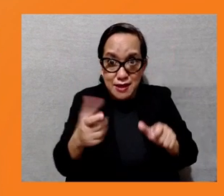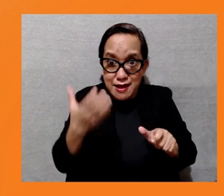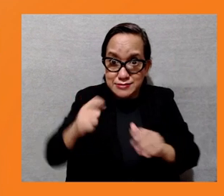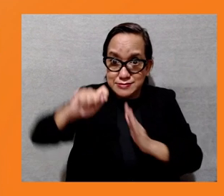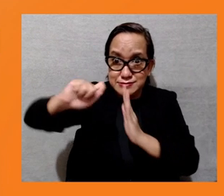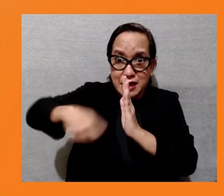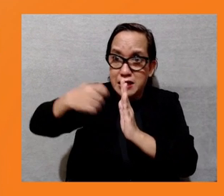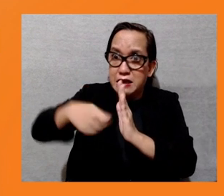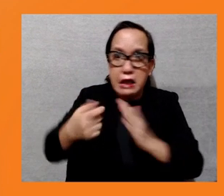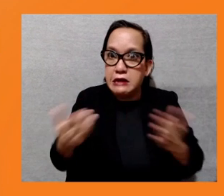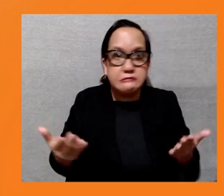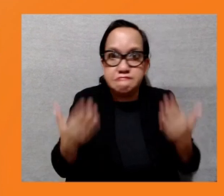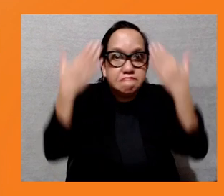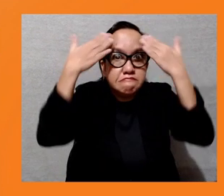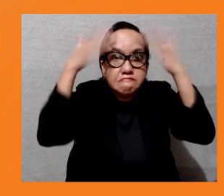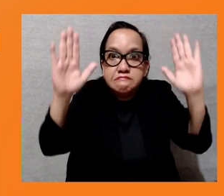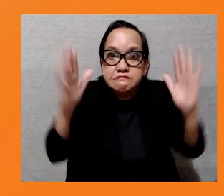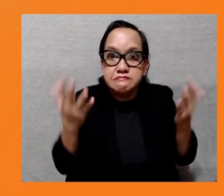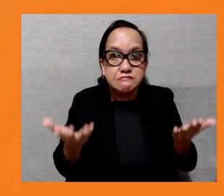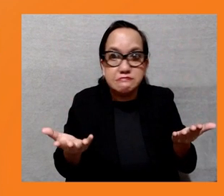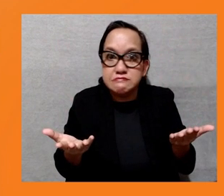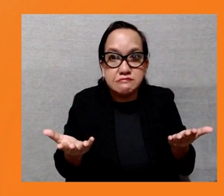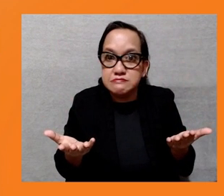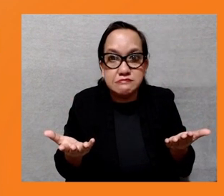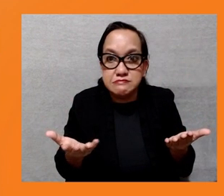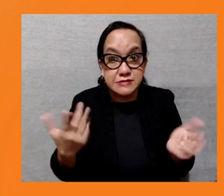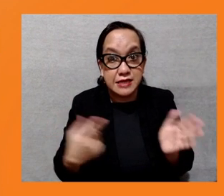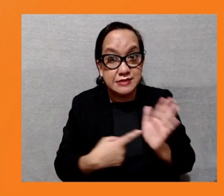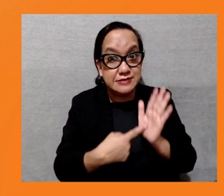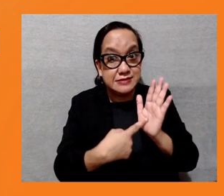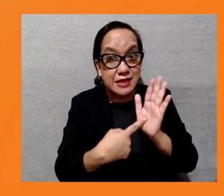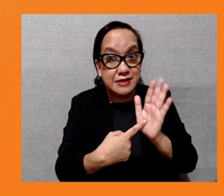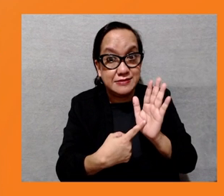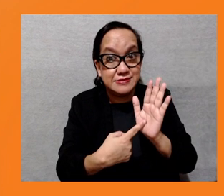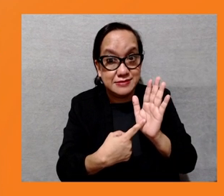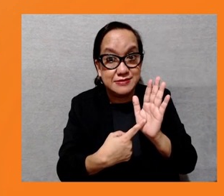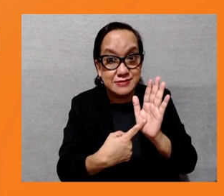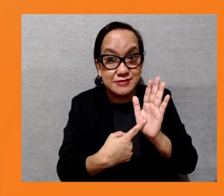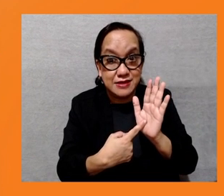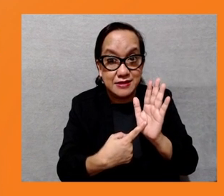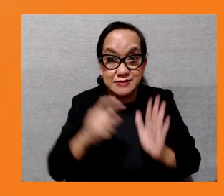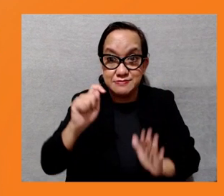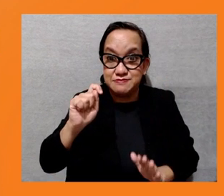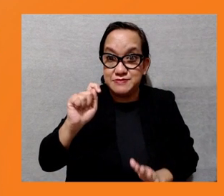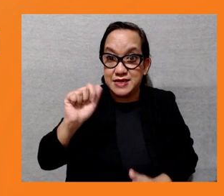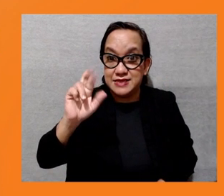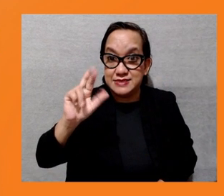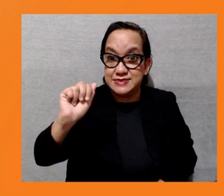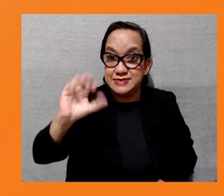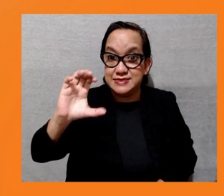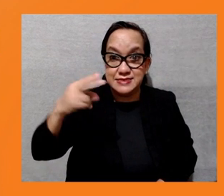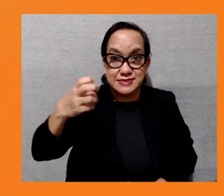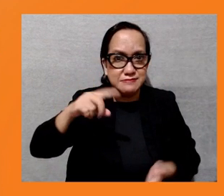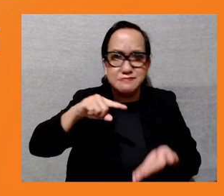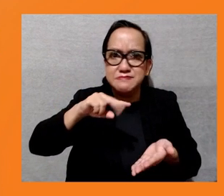what tranche a project is, if it falls under a multi-tranche financing facility. We have seen this in the case